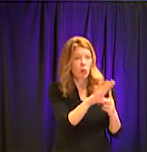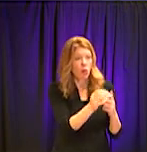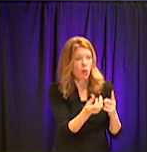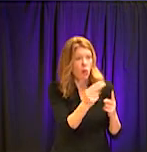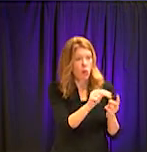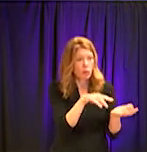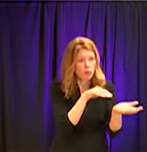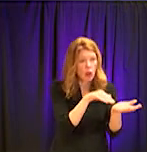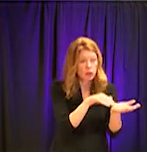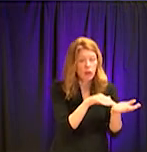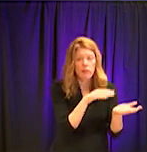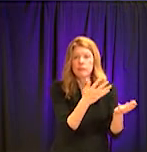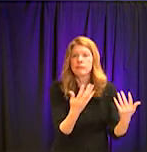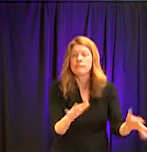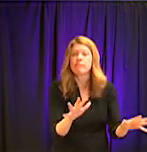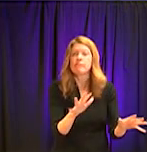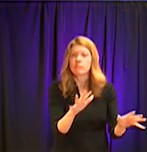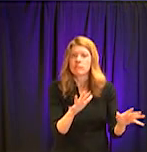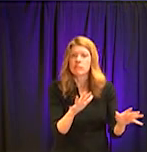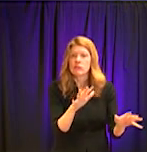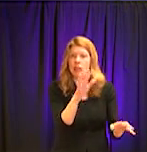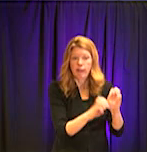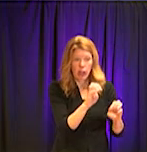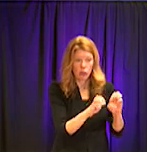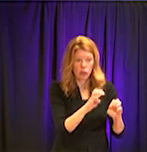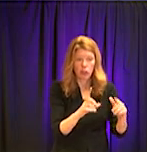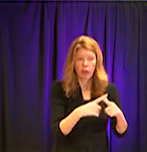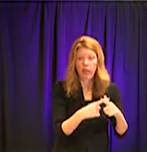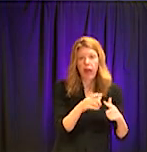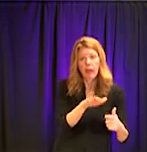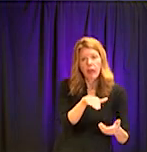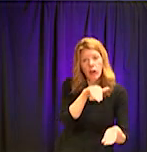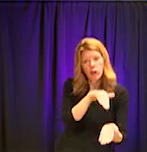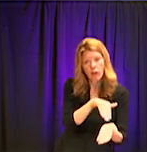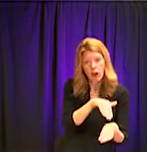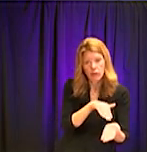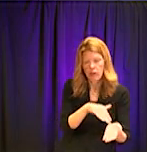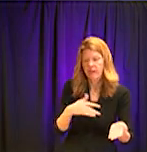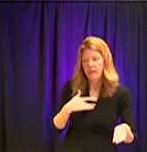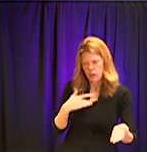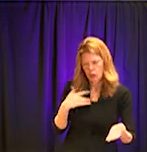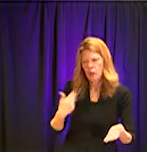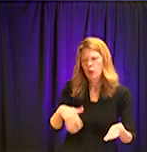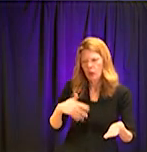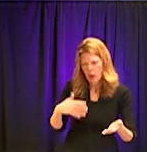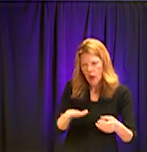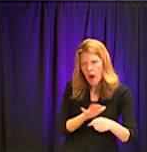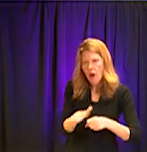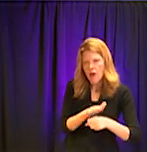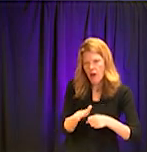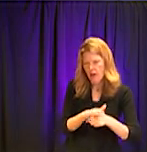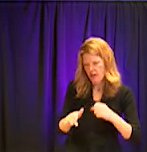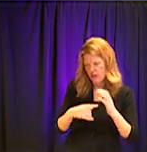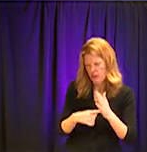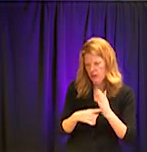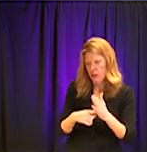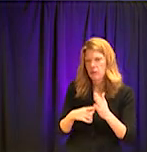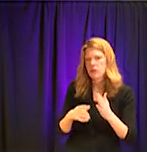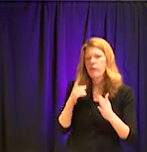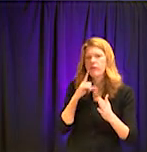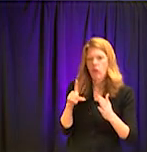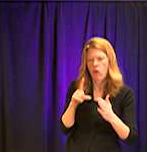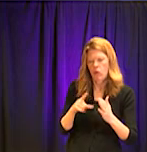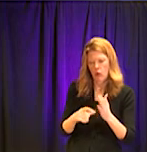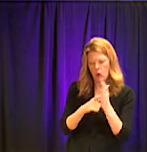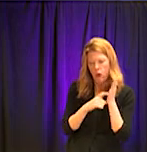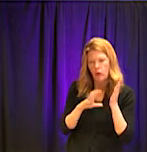they will be evaluated if their physician determines that they have a level of symptom, um, adequate enough to require